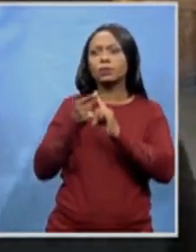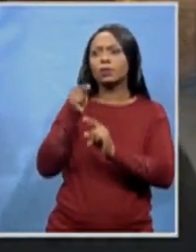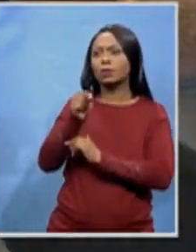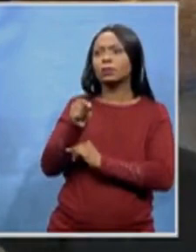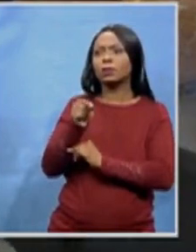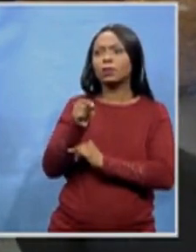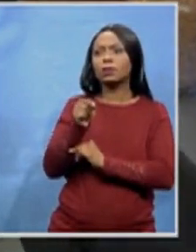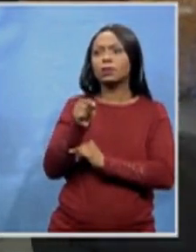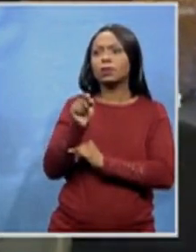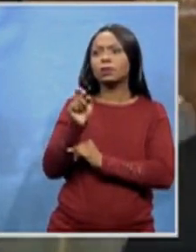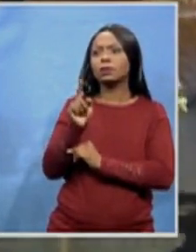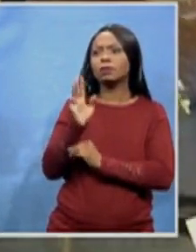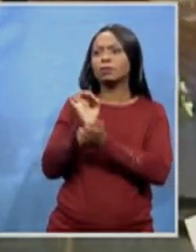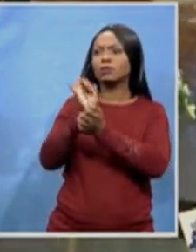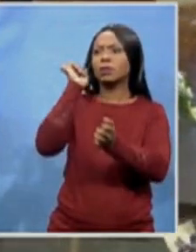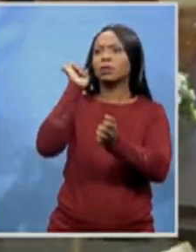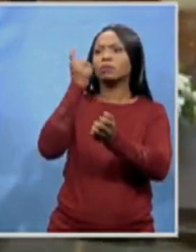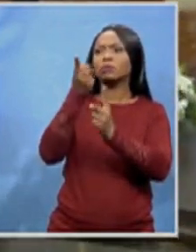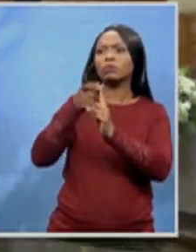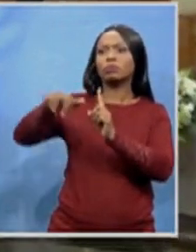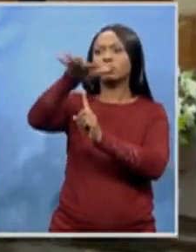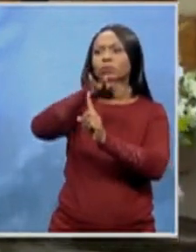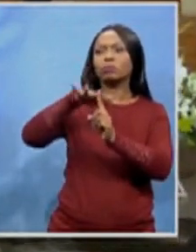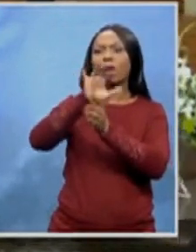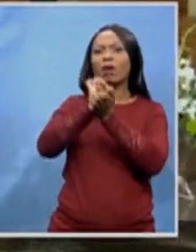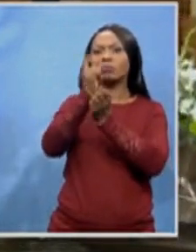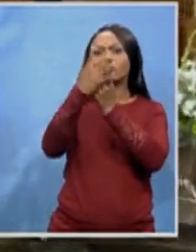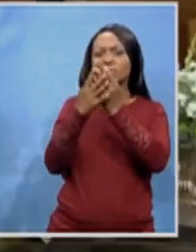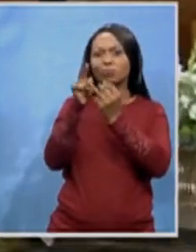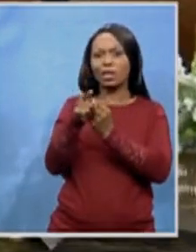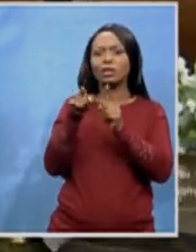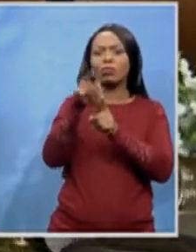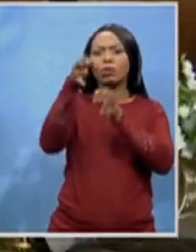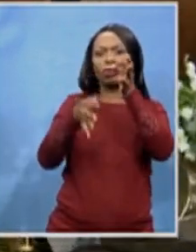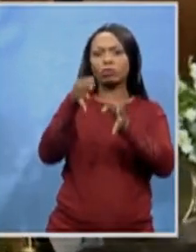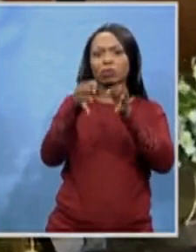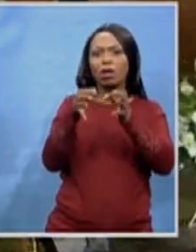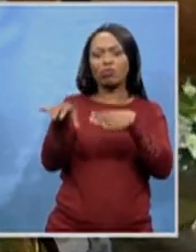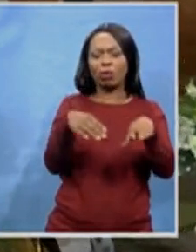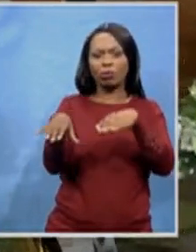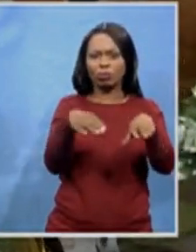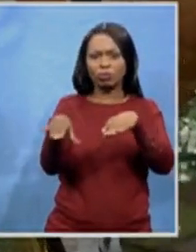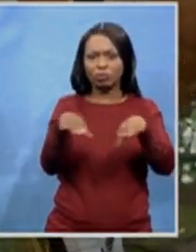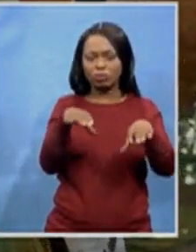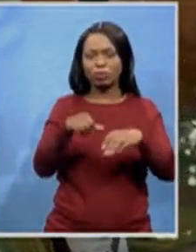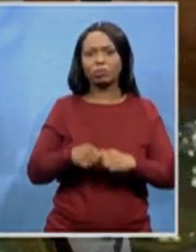and political activity, which coincided with the cultural explosion,